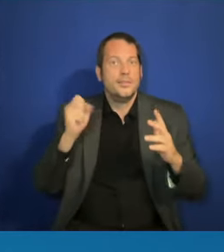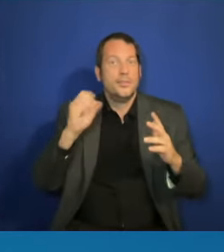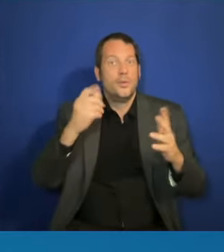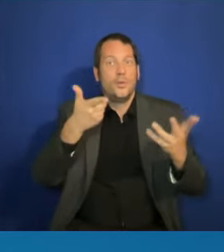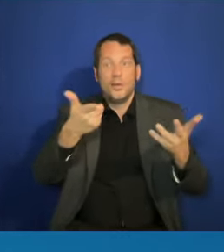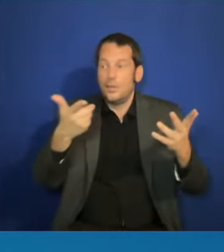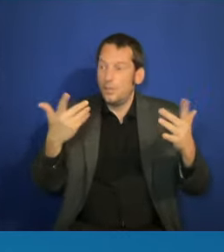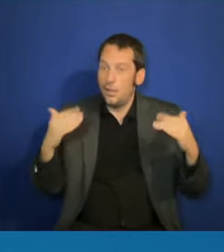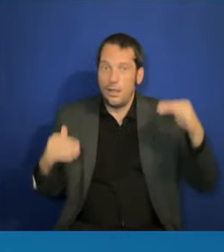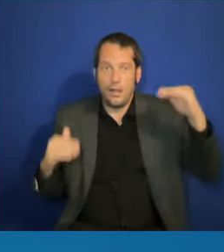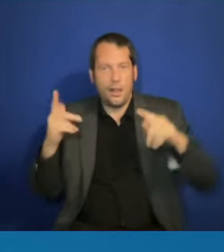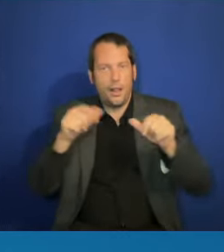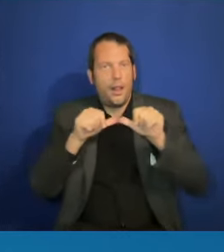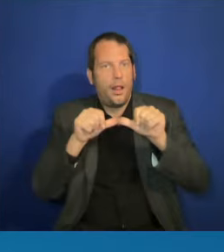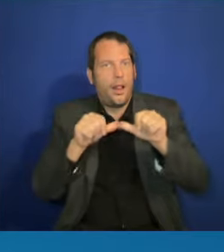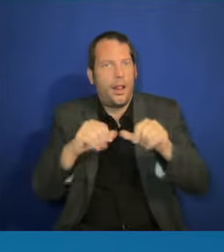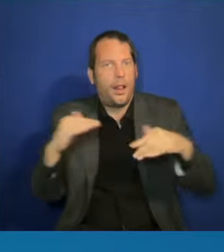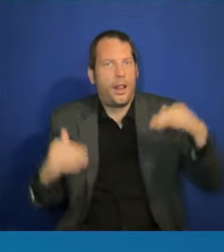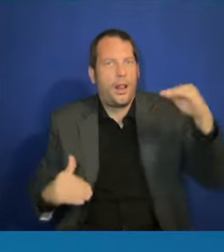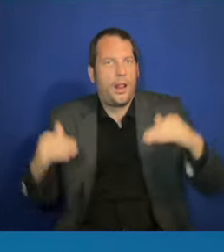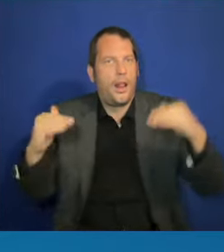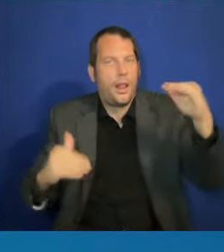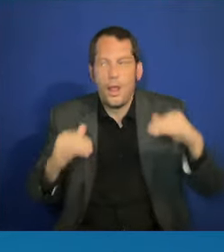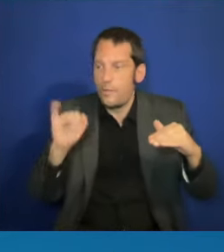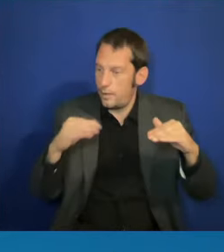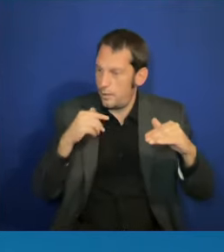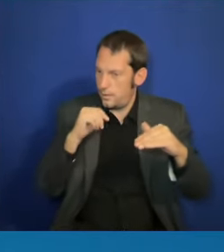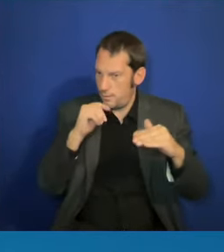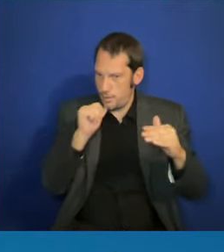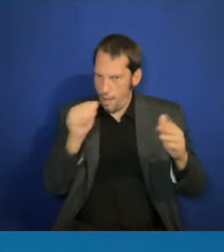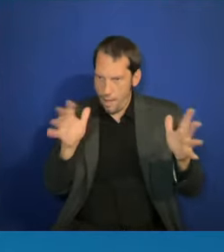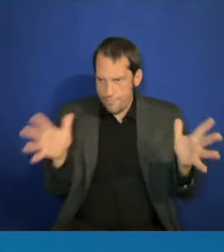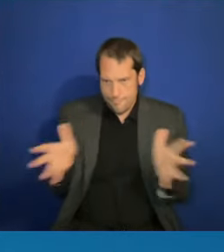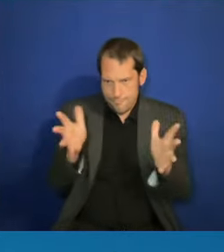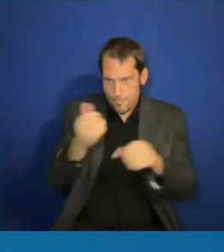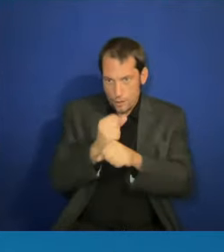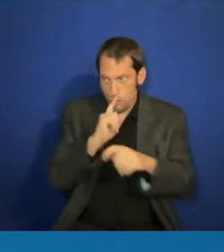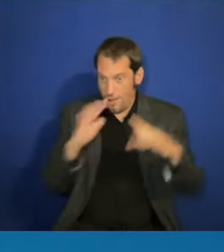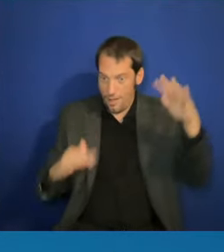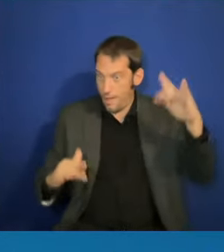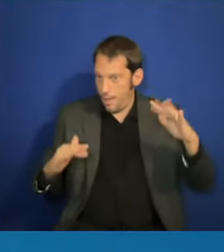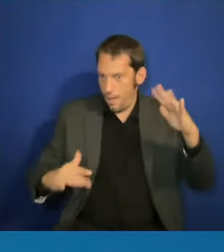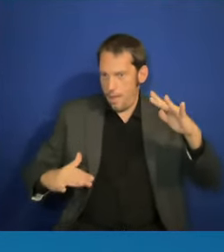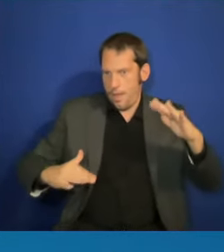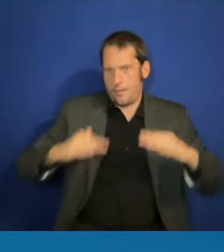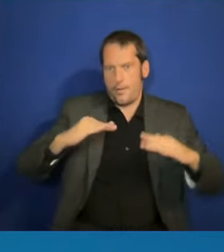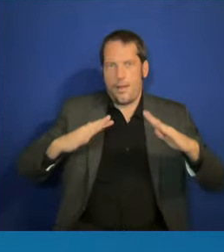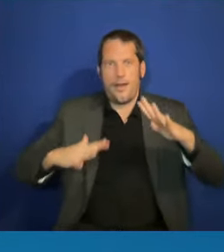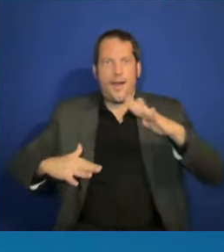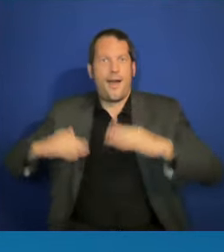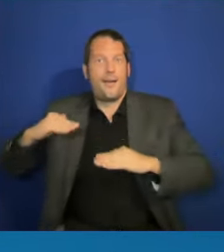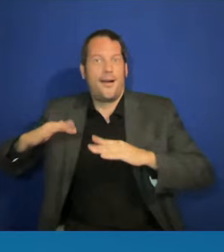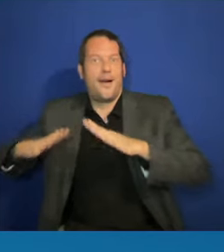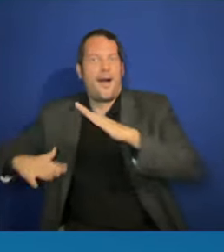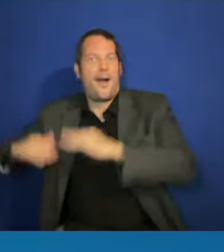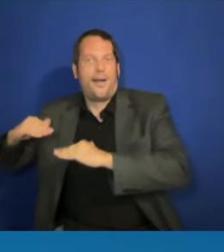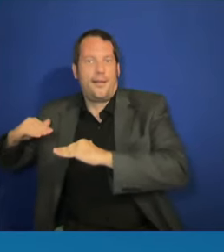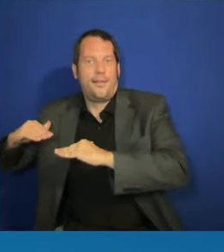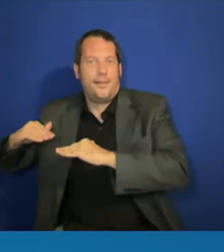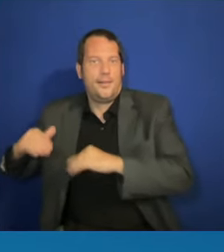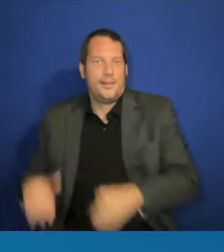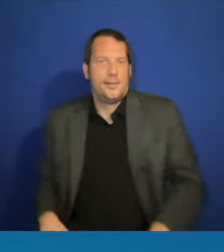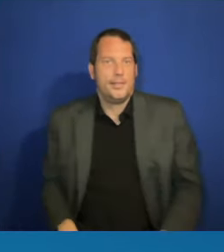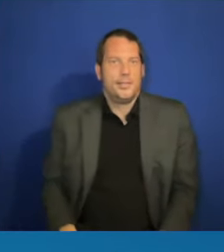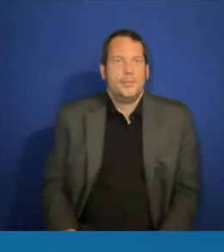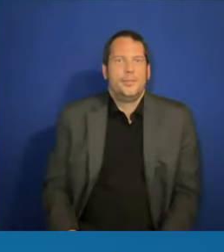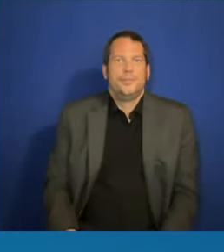same base. They're denying inclusion, which, again, is about paying attention to, hey, did you notice